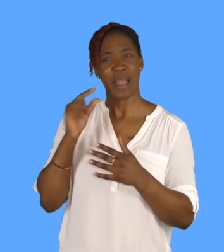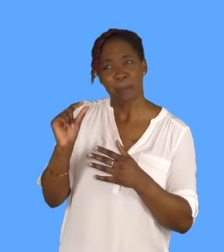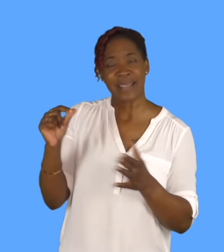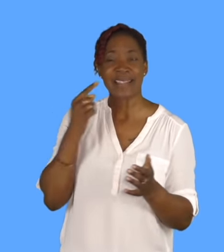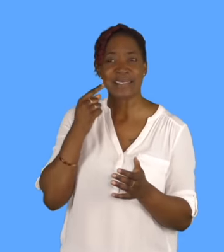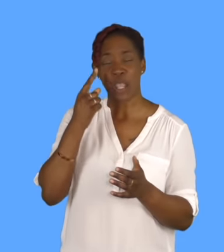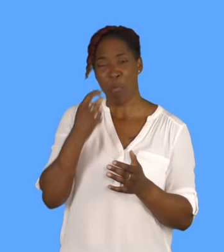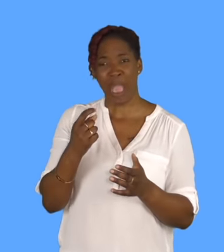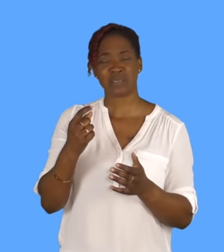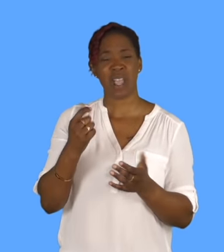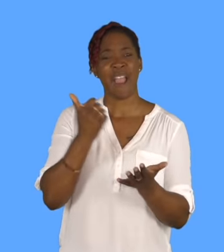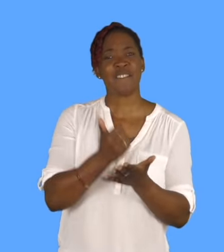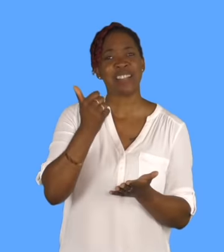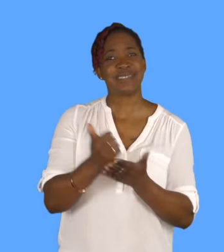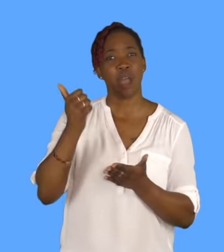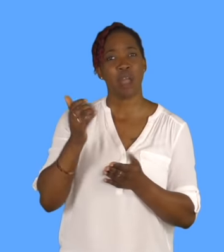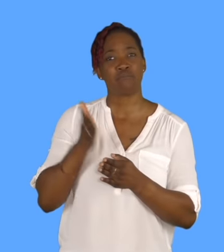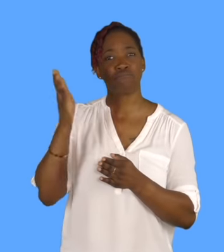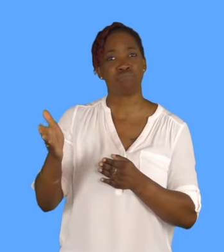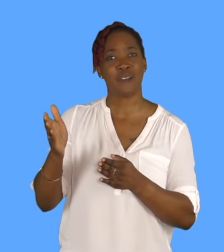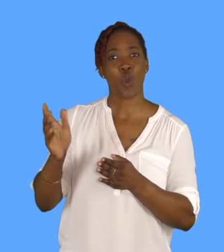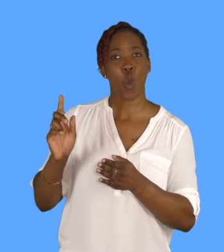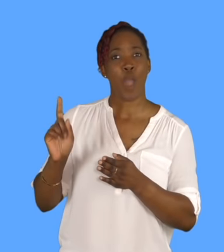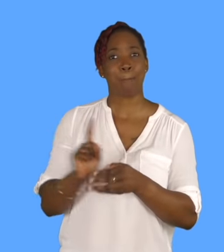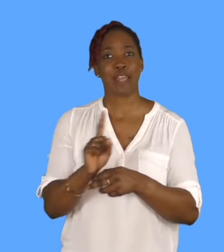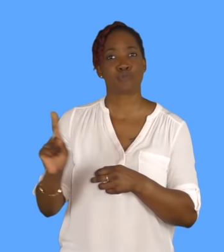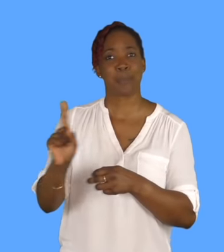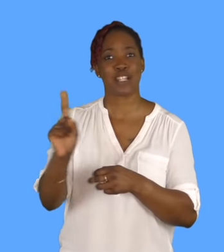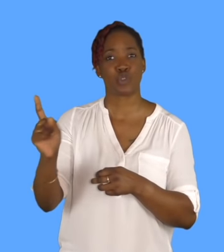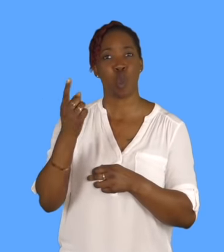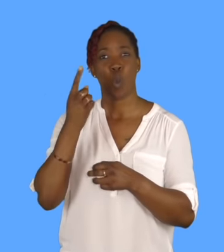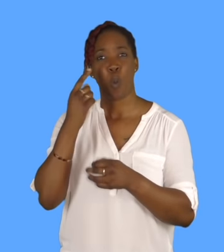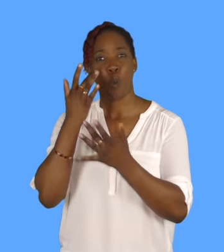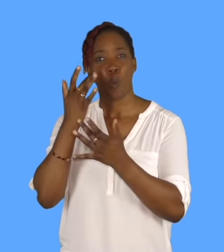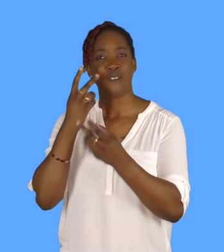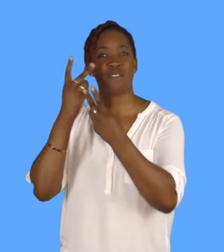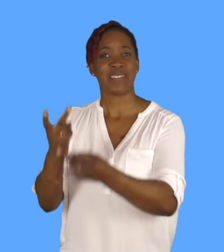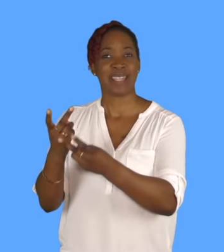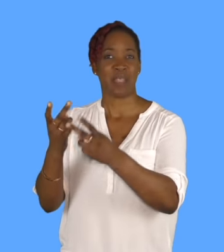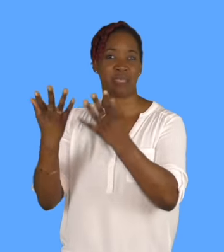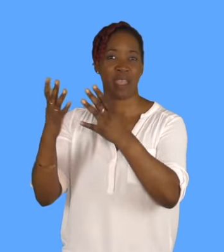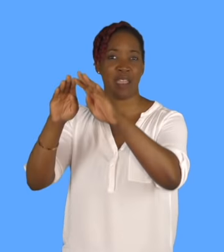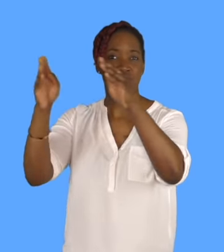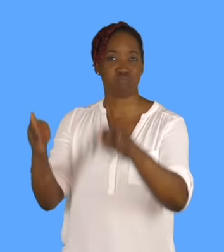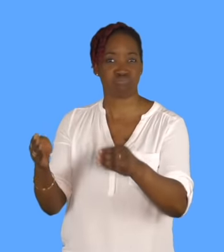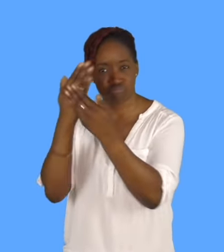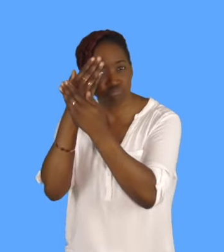Oh, right, okay. But apart from that, I think it's just as hard, but not as hard as from India. Yeah.